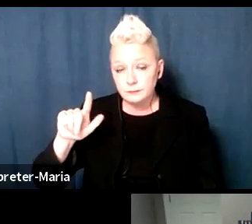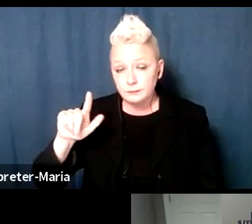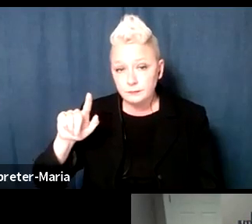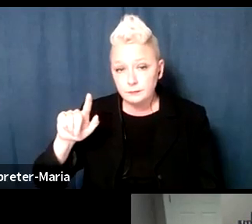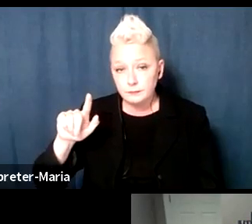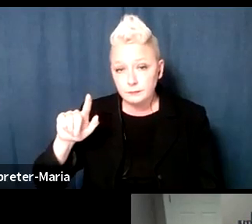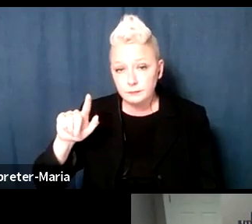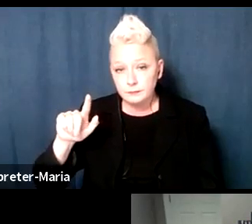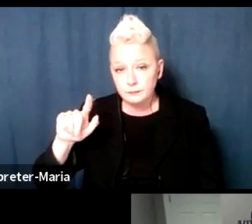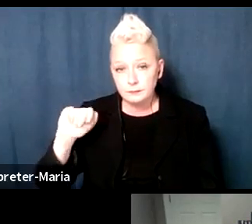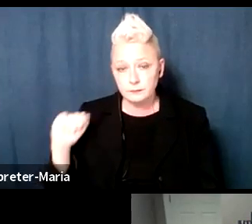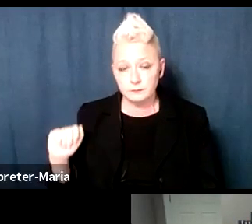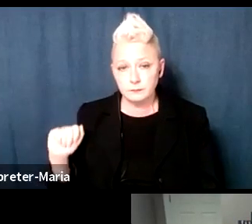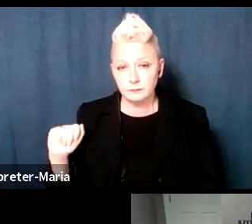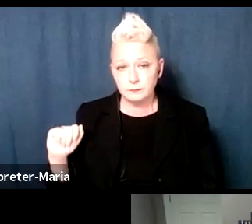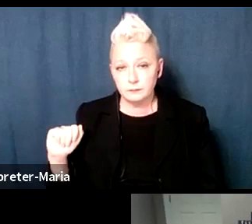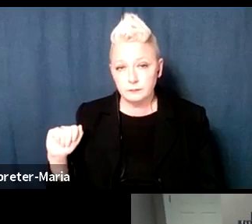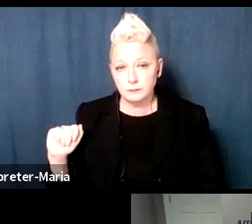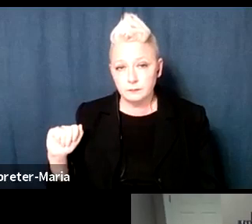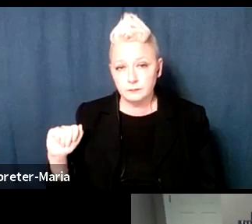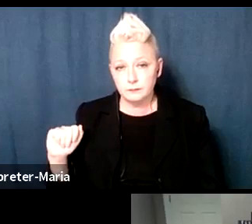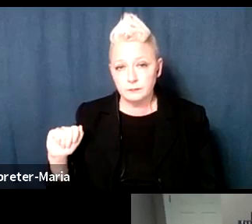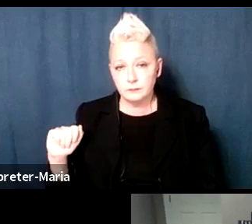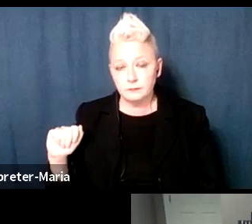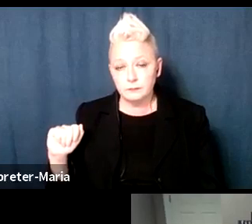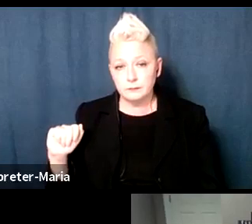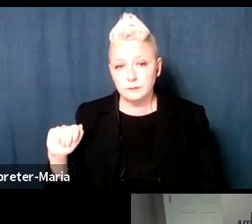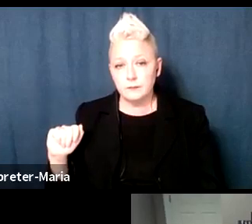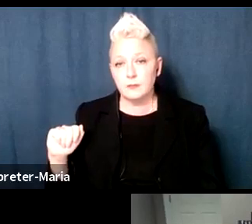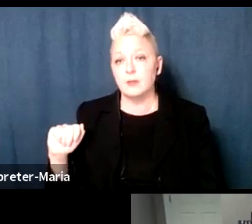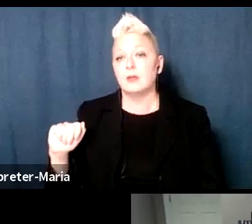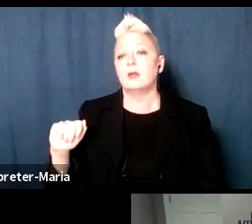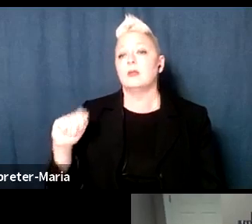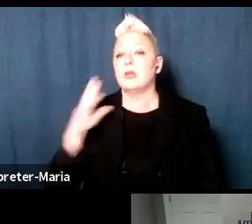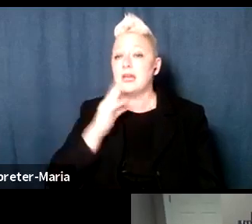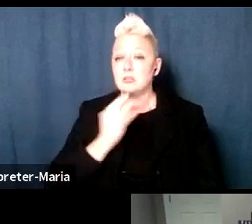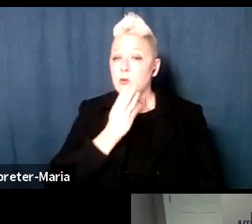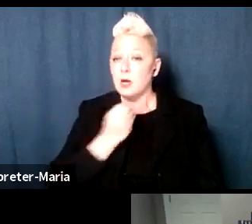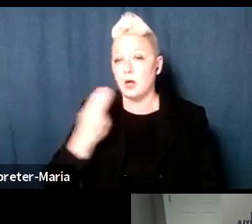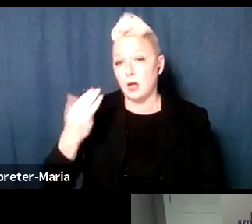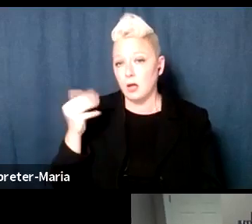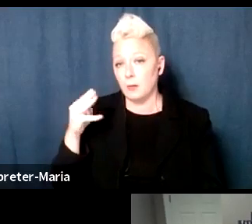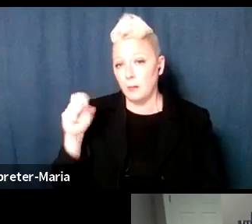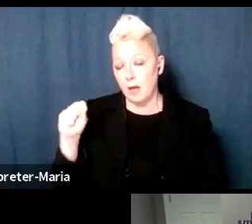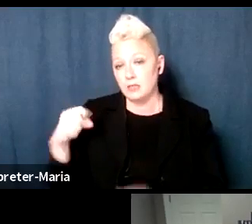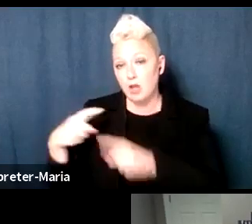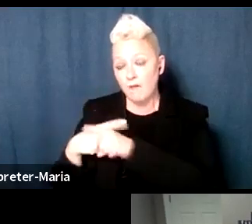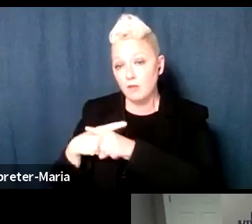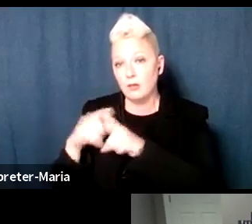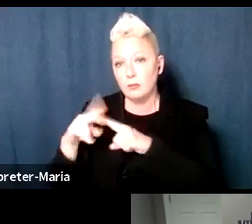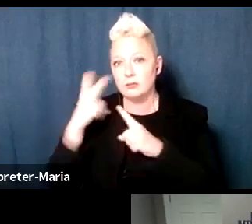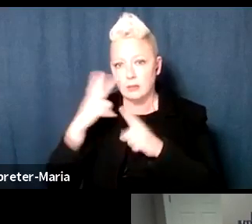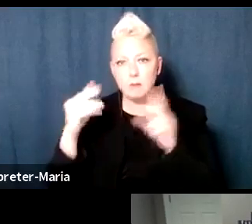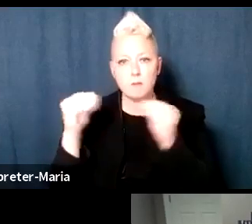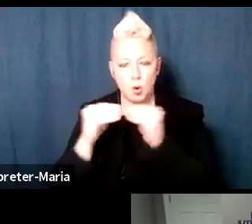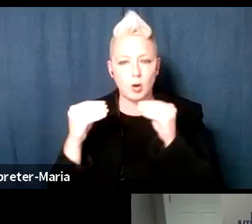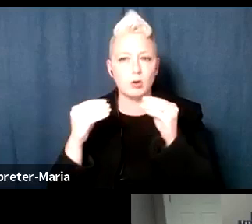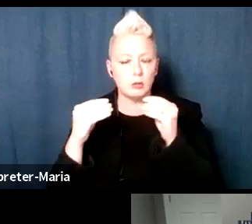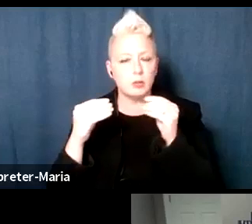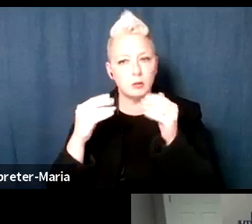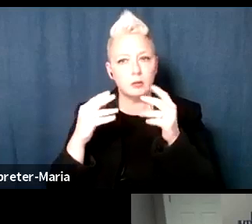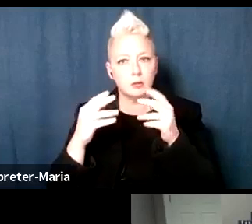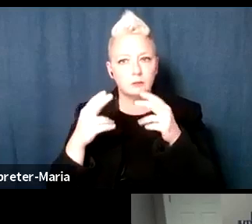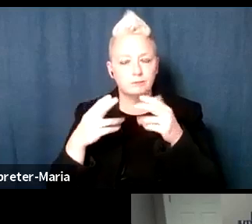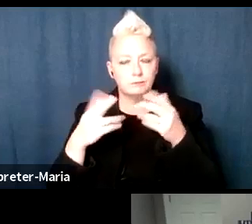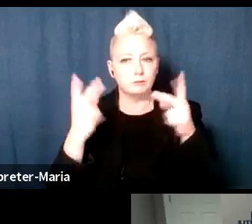anti-Semitism in the wake of the Israel-Hamas conflict. Very, very significant. Obviously, we don't have all of those numbers yet.